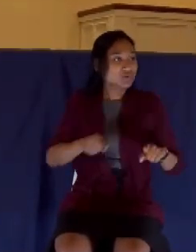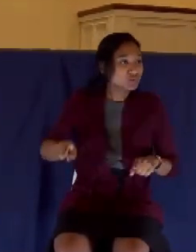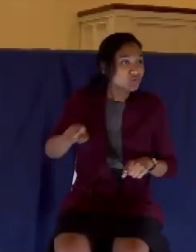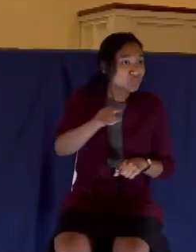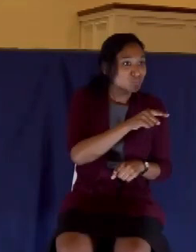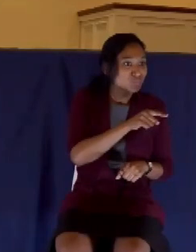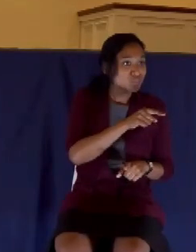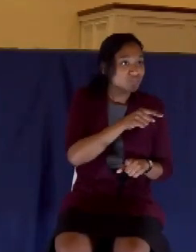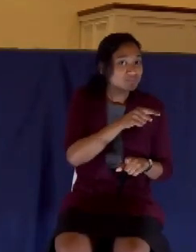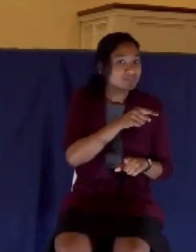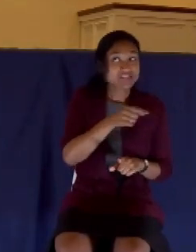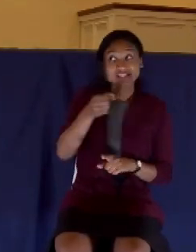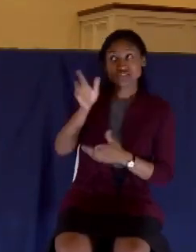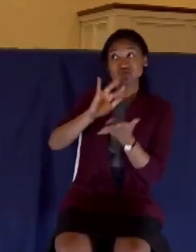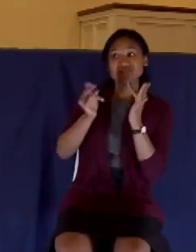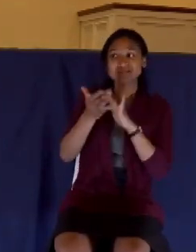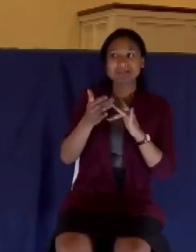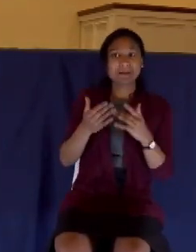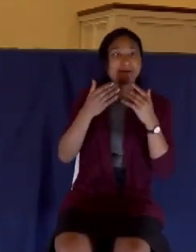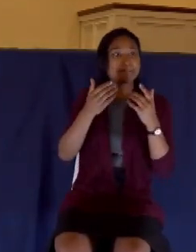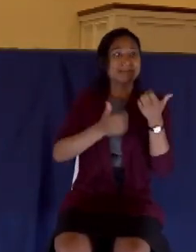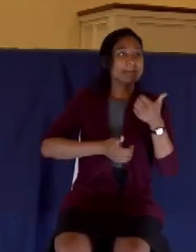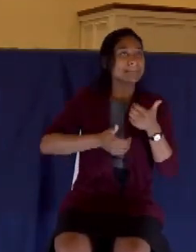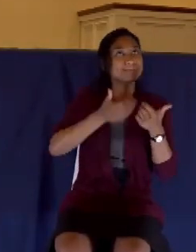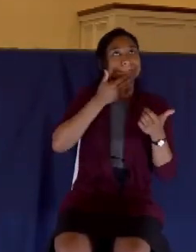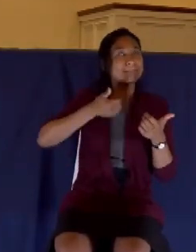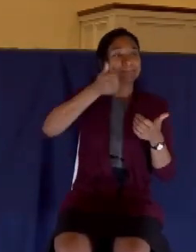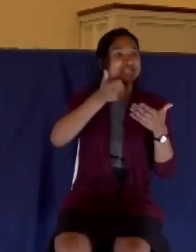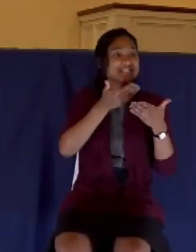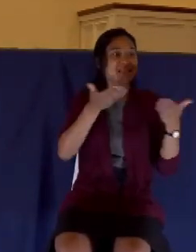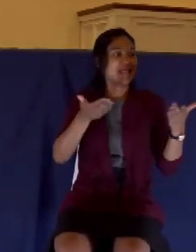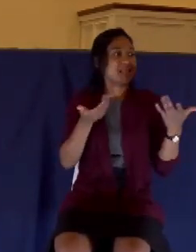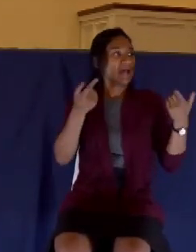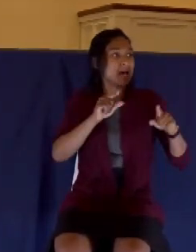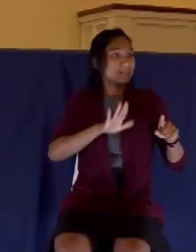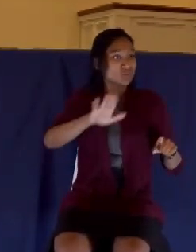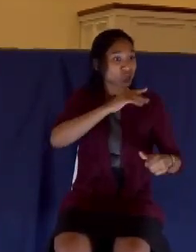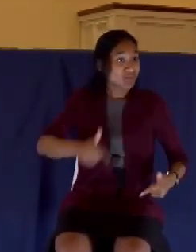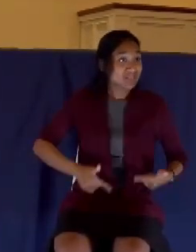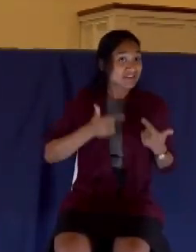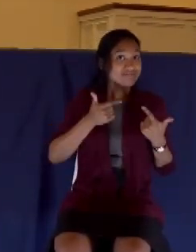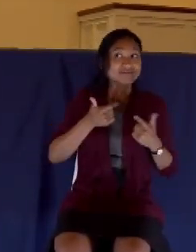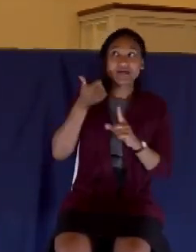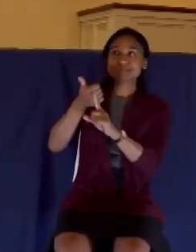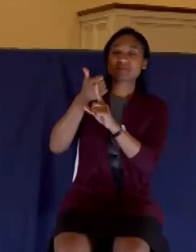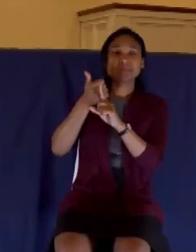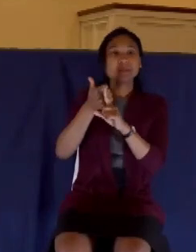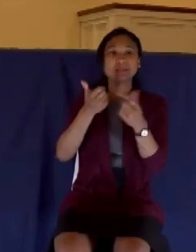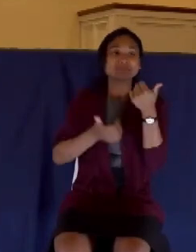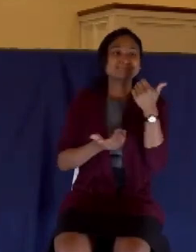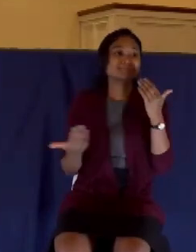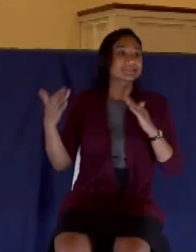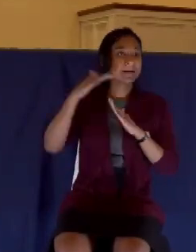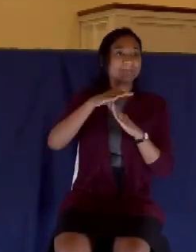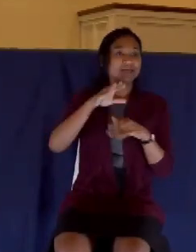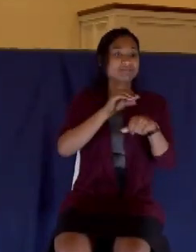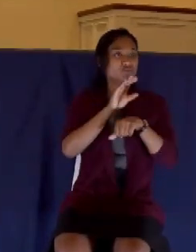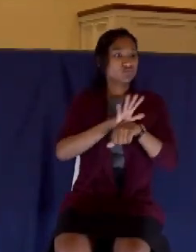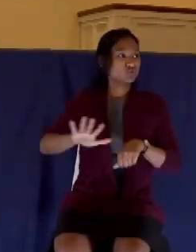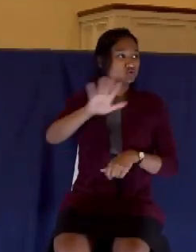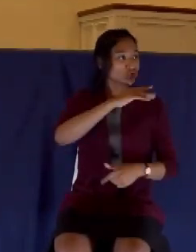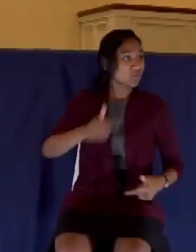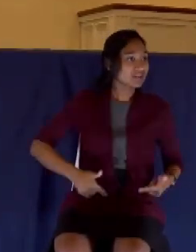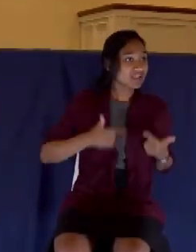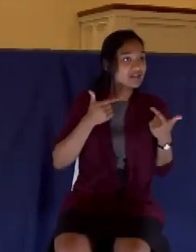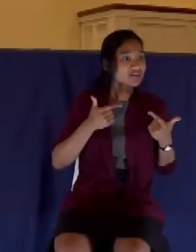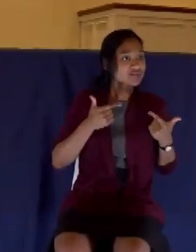your life? Is He the biggest influence in your life? Are you more proud of your association with Christ